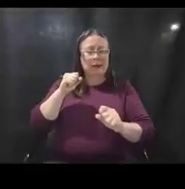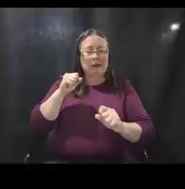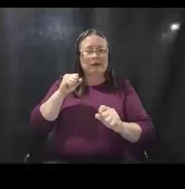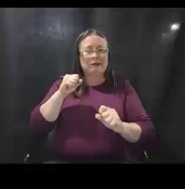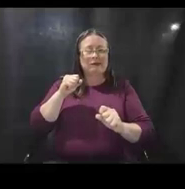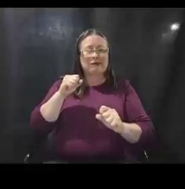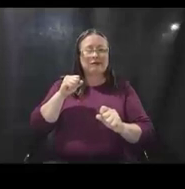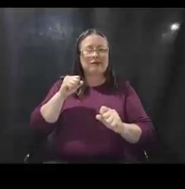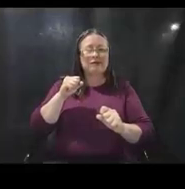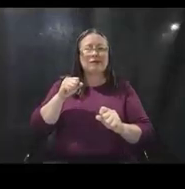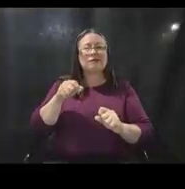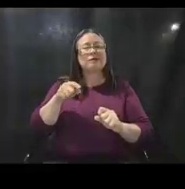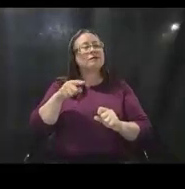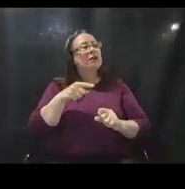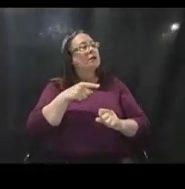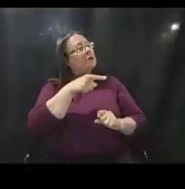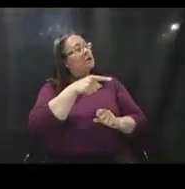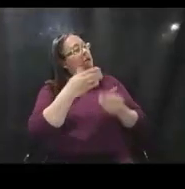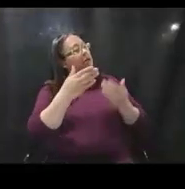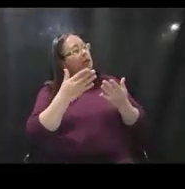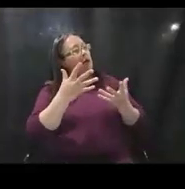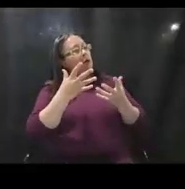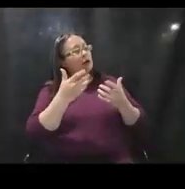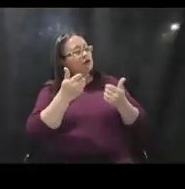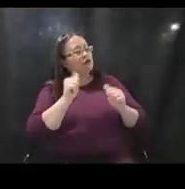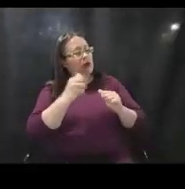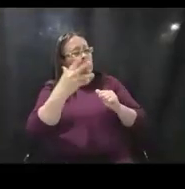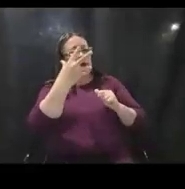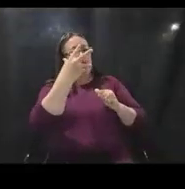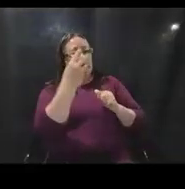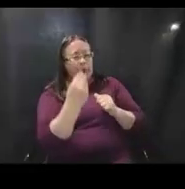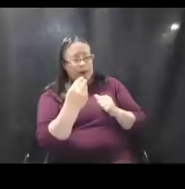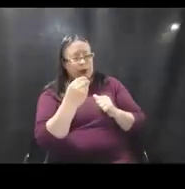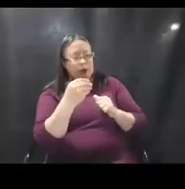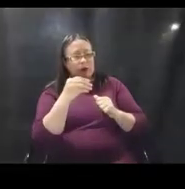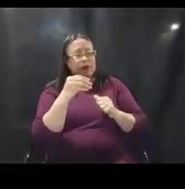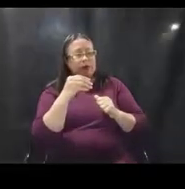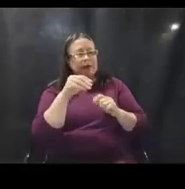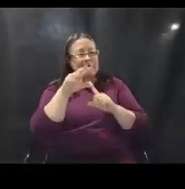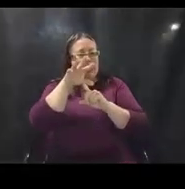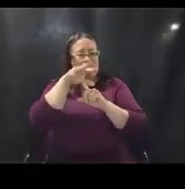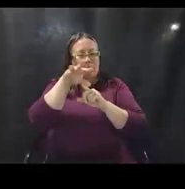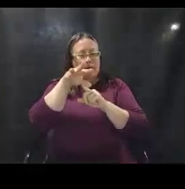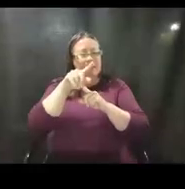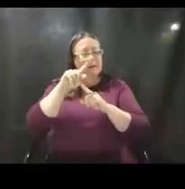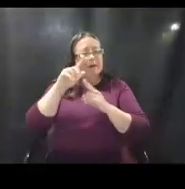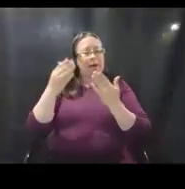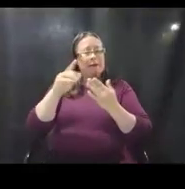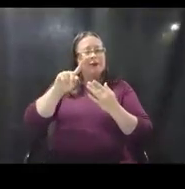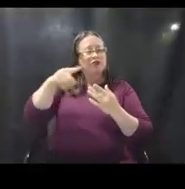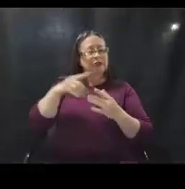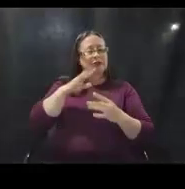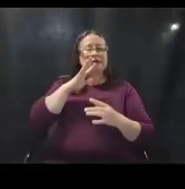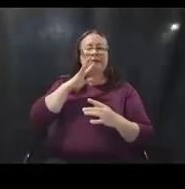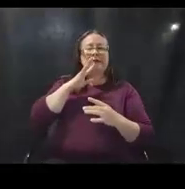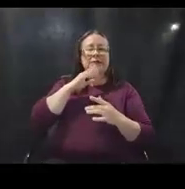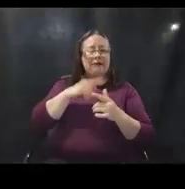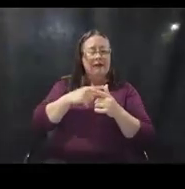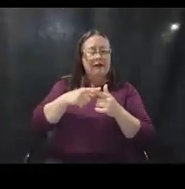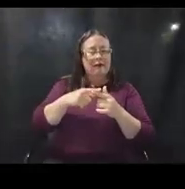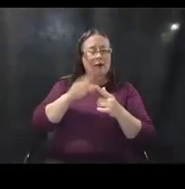You may want to try to, um, shut down your webcam and just, um, speak and maybe that'll take some of the bandwidth.